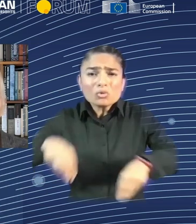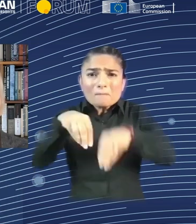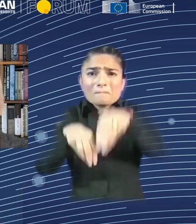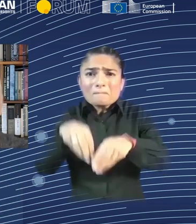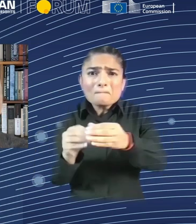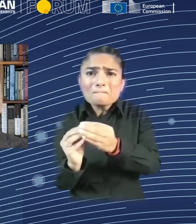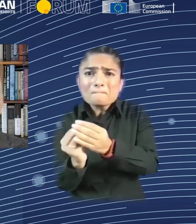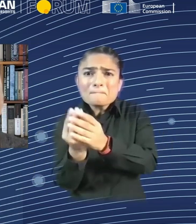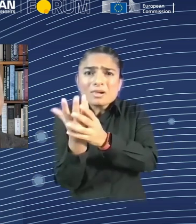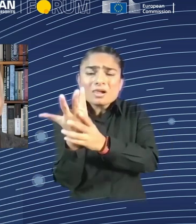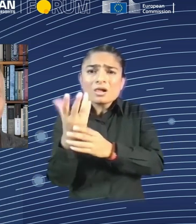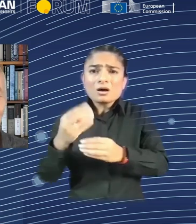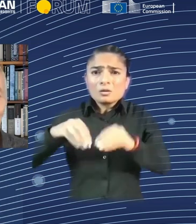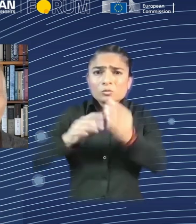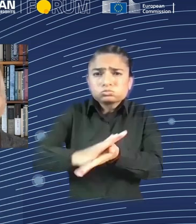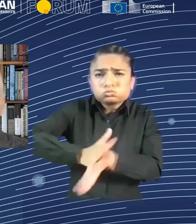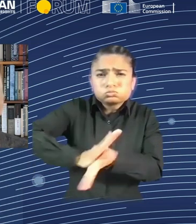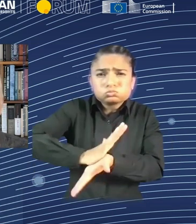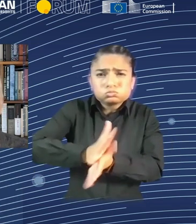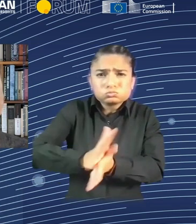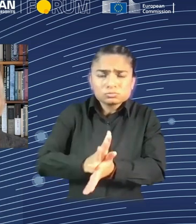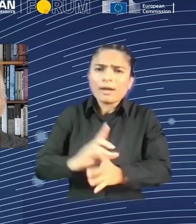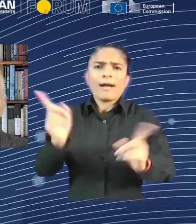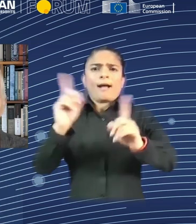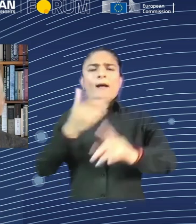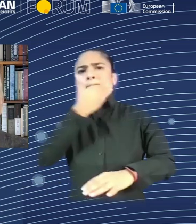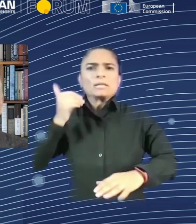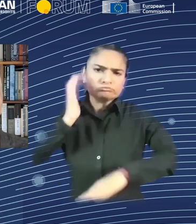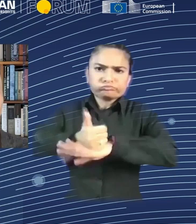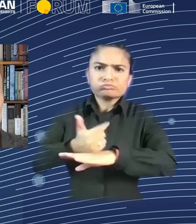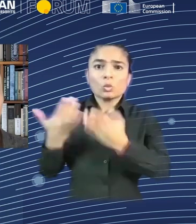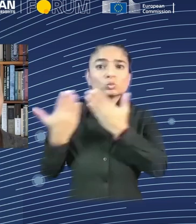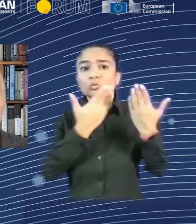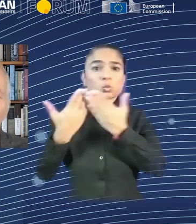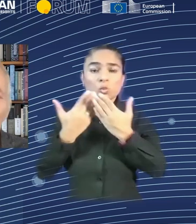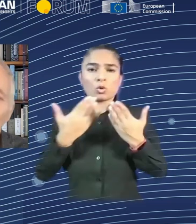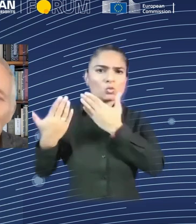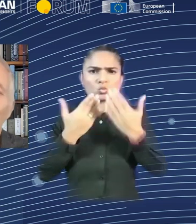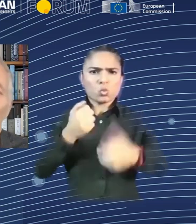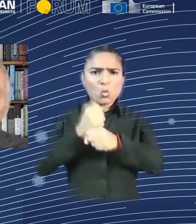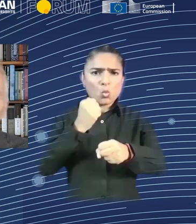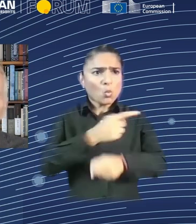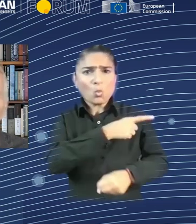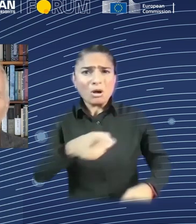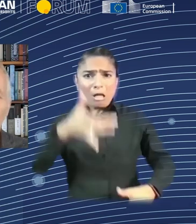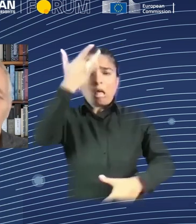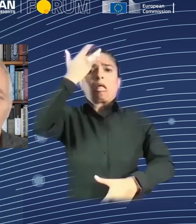servitude by selling them goods at high prices in the company store. And so he became an activist.